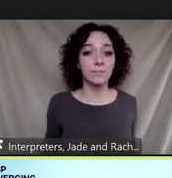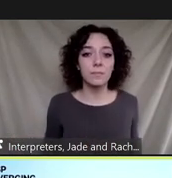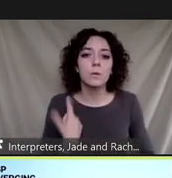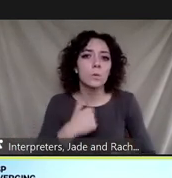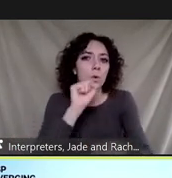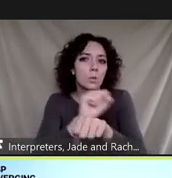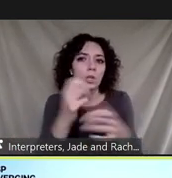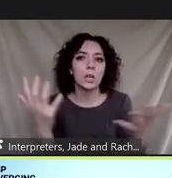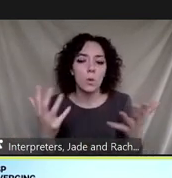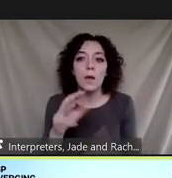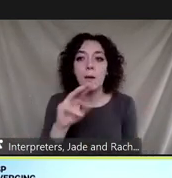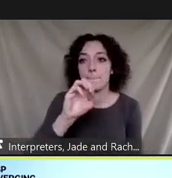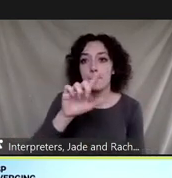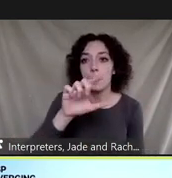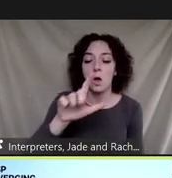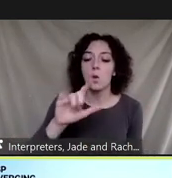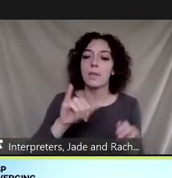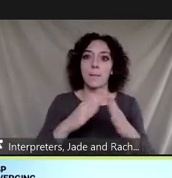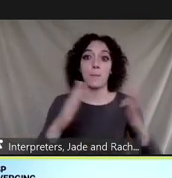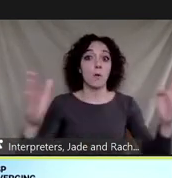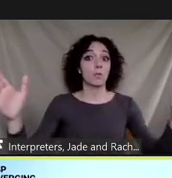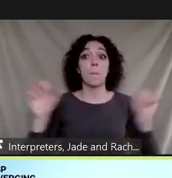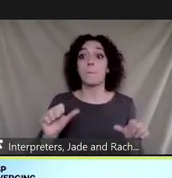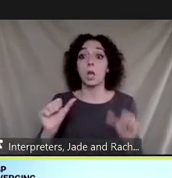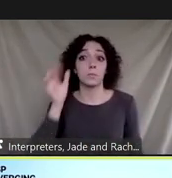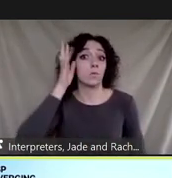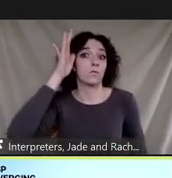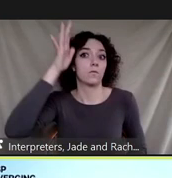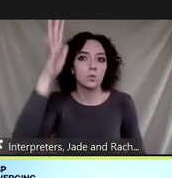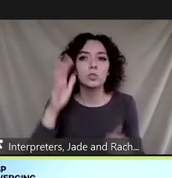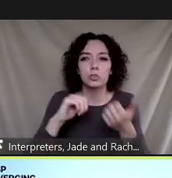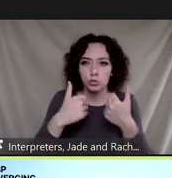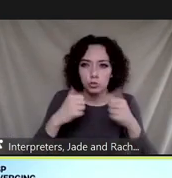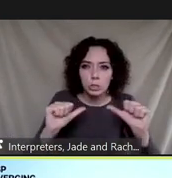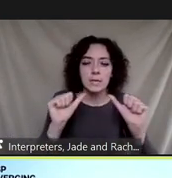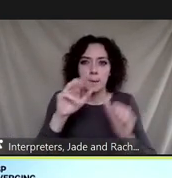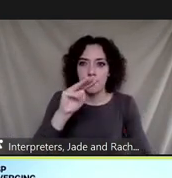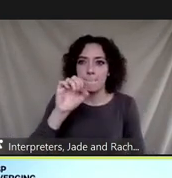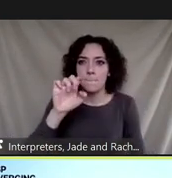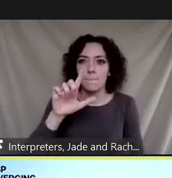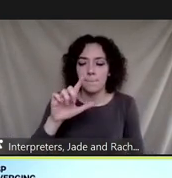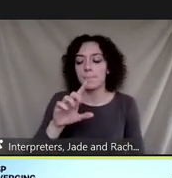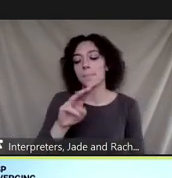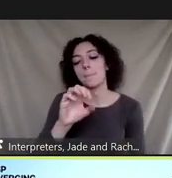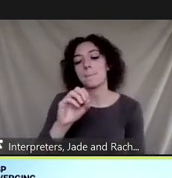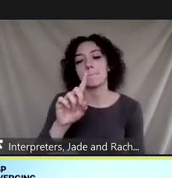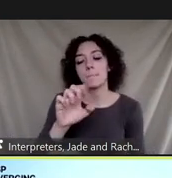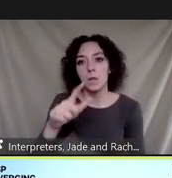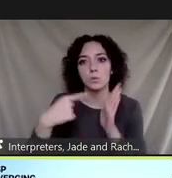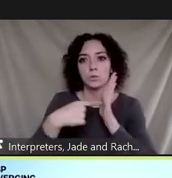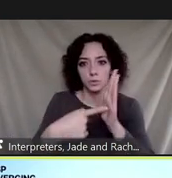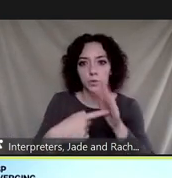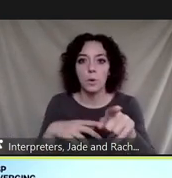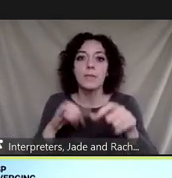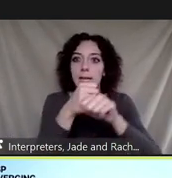modeling the broad range of plausible futures to under to understand and identify robust policy and infrastructure pathways